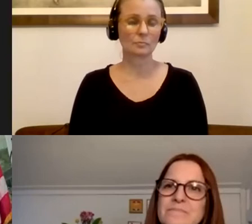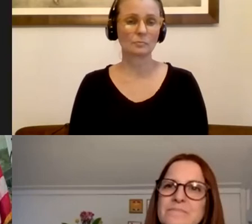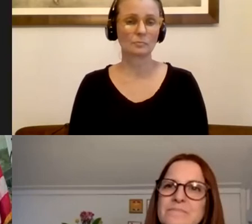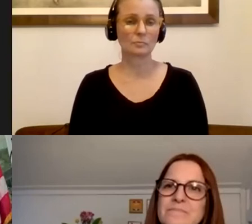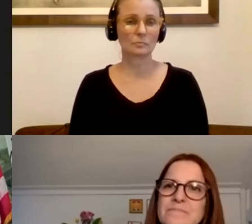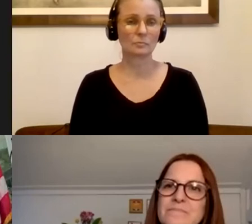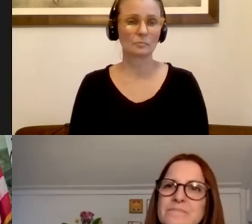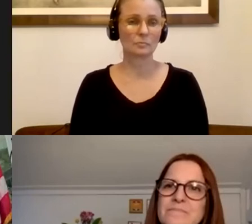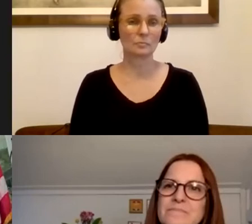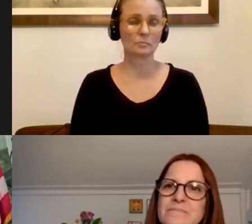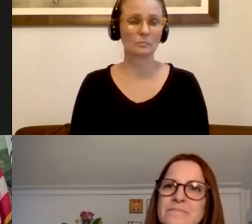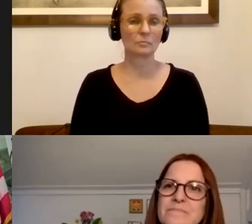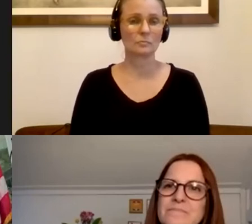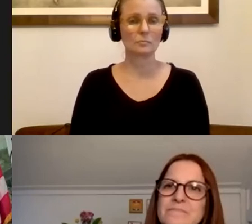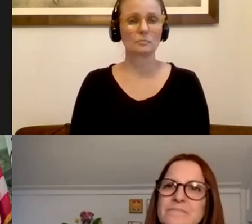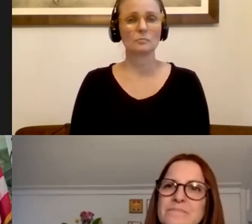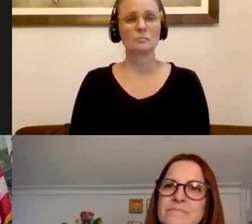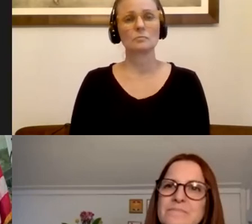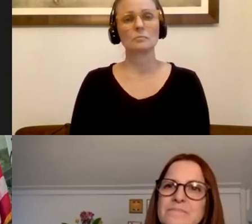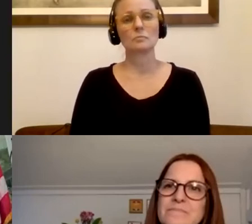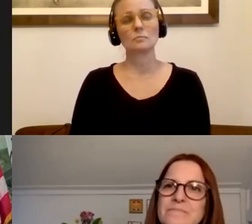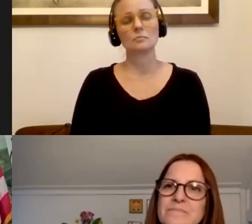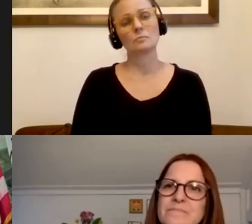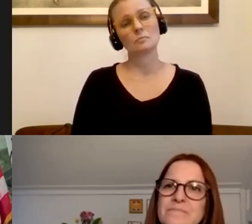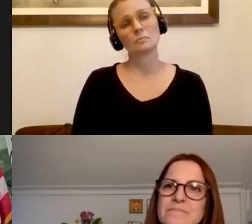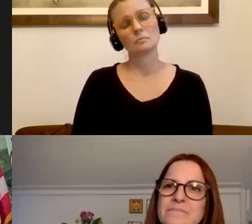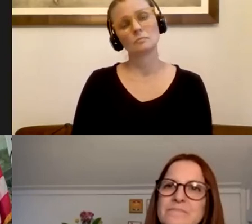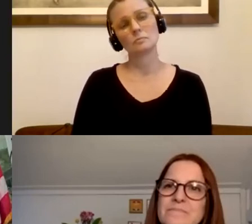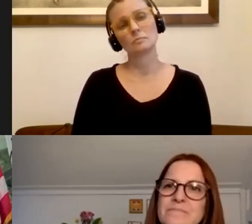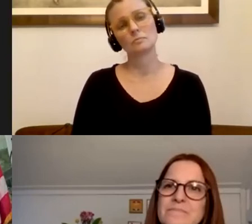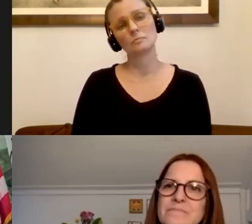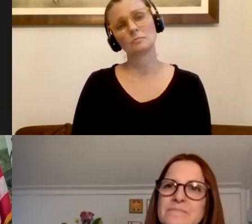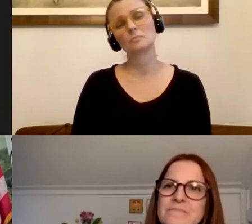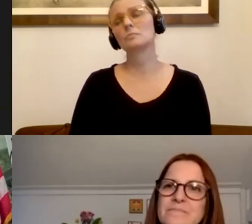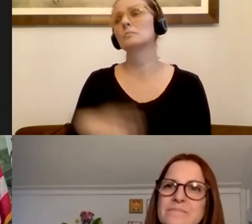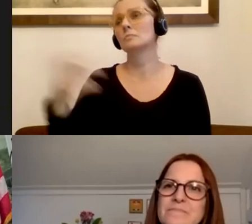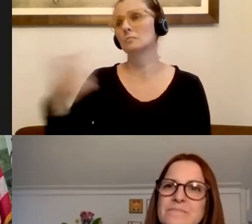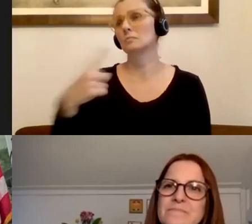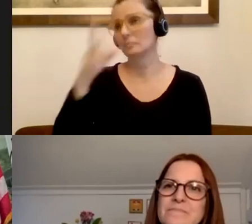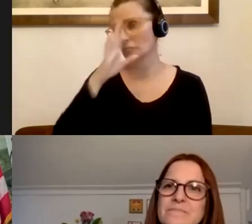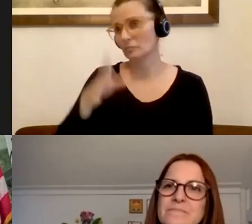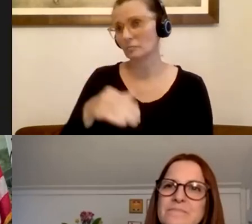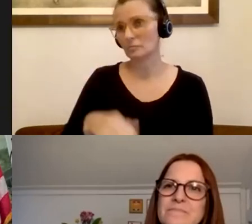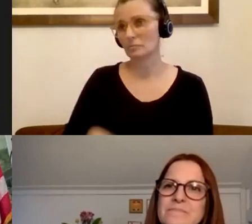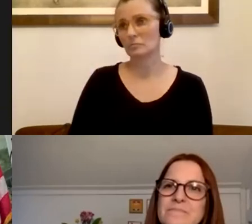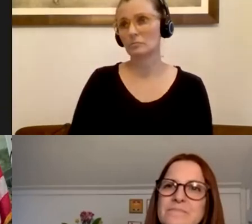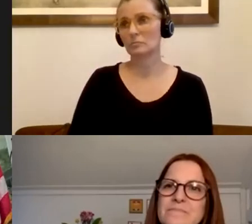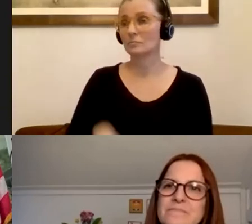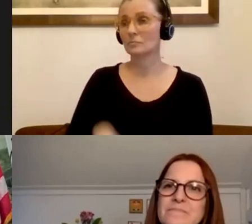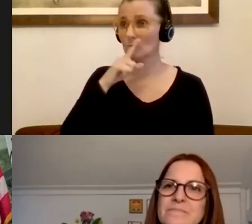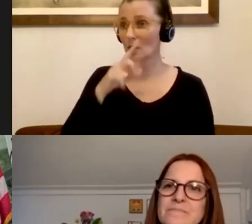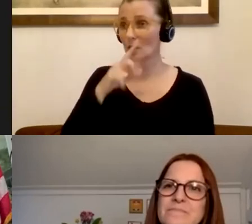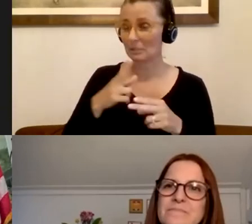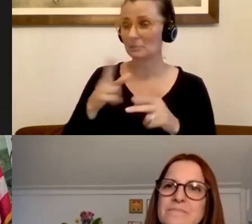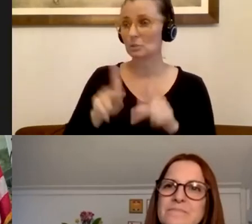I'm now going to, uh, we had an online question for the Q and A chat. This is a pretty straightforward one. How can I make sure from an anonymous attendee, whoever you are, thank you for the question.